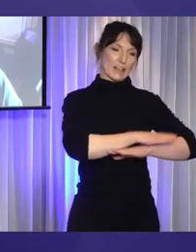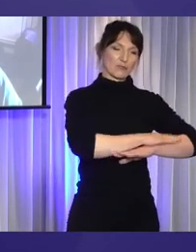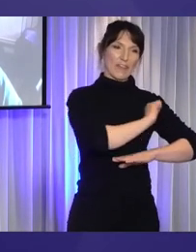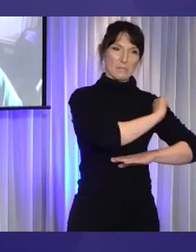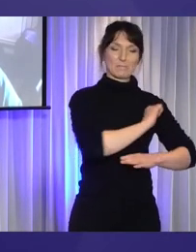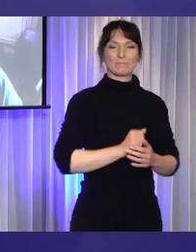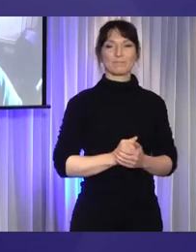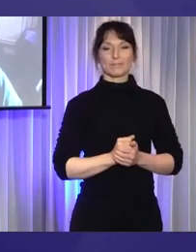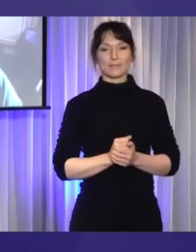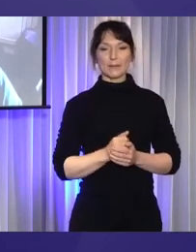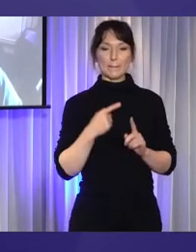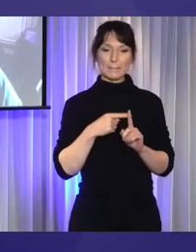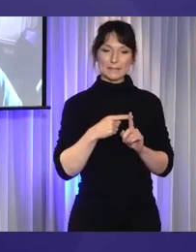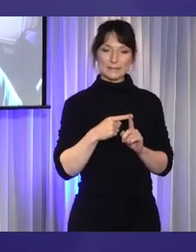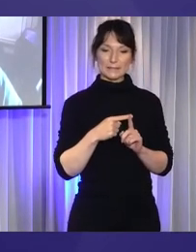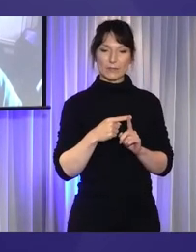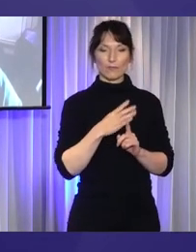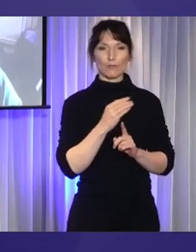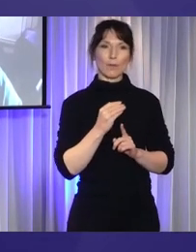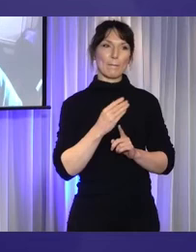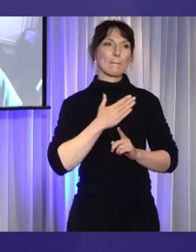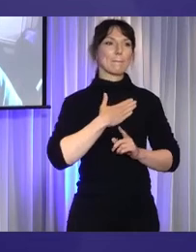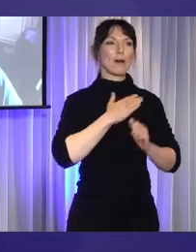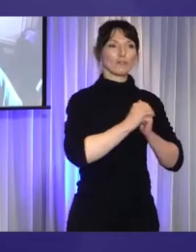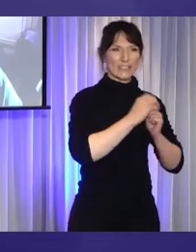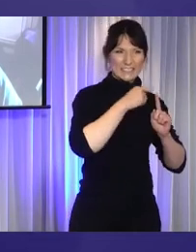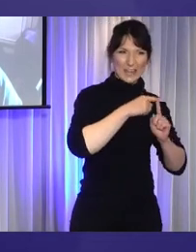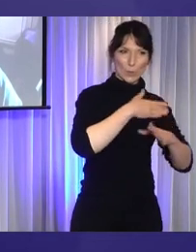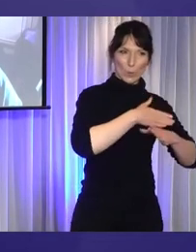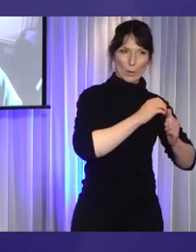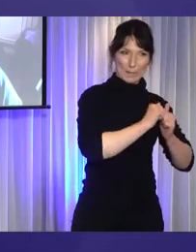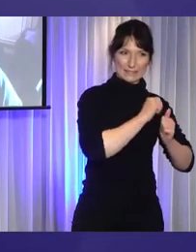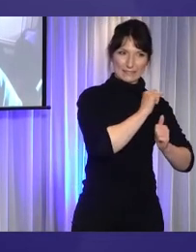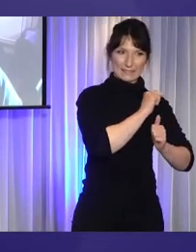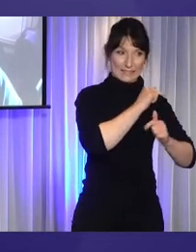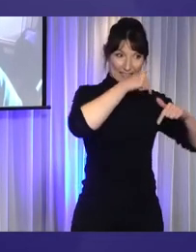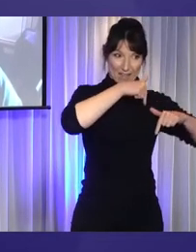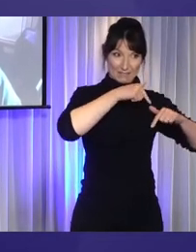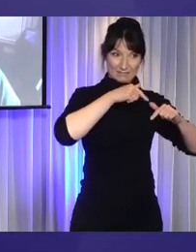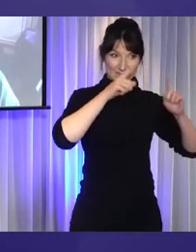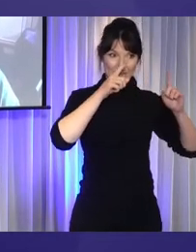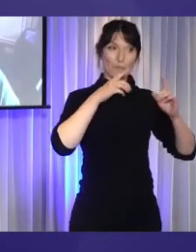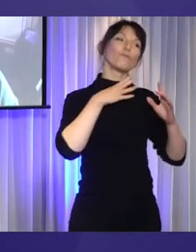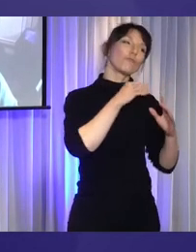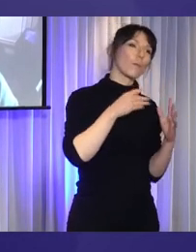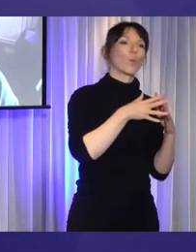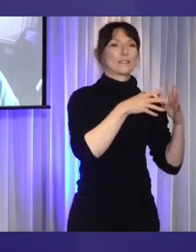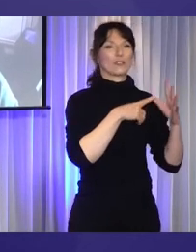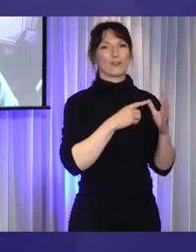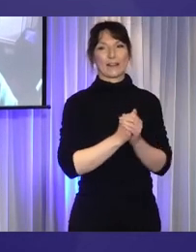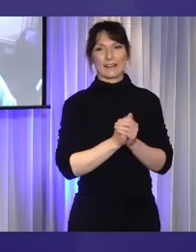And I'll say that on behalf of my friends and colleagues who are also here from Western Australia,